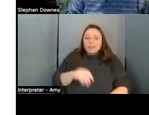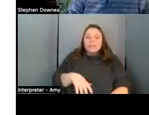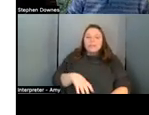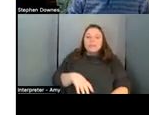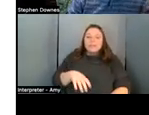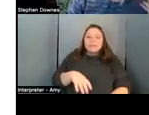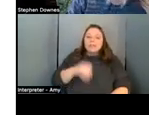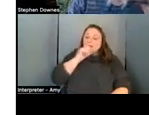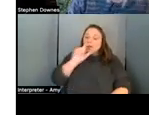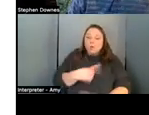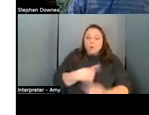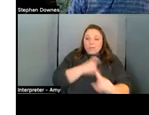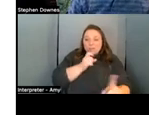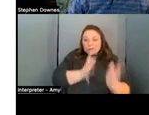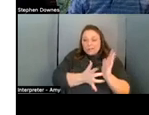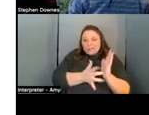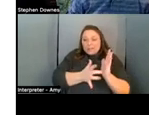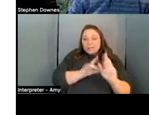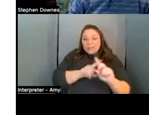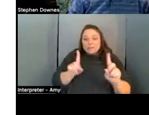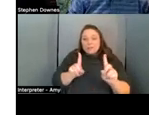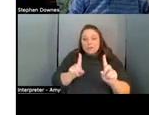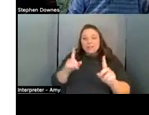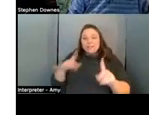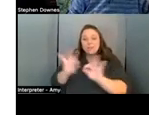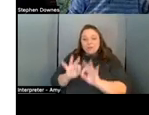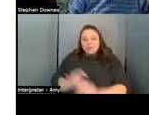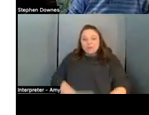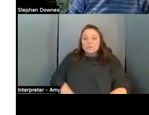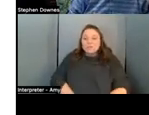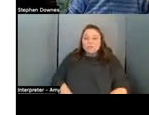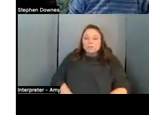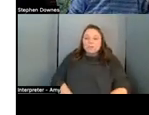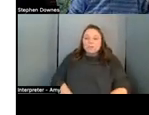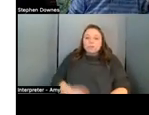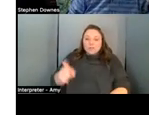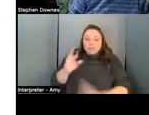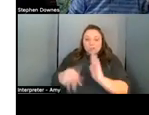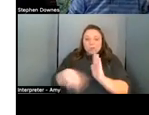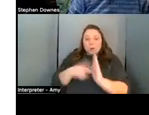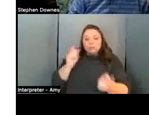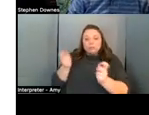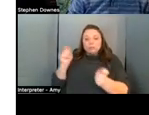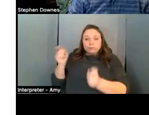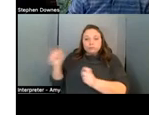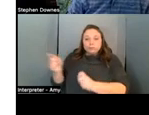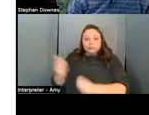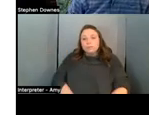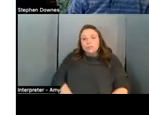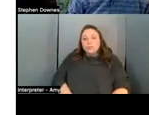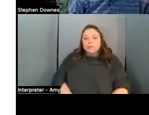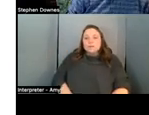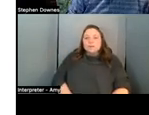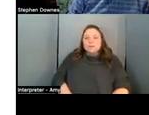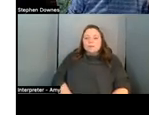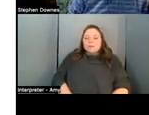technology but in the realm of values these roles are changing uh look